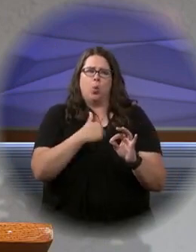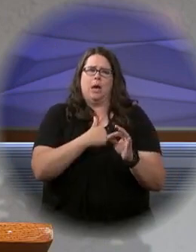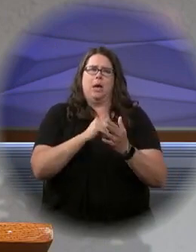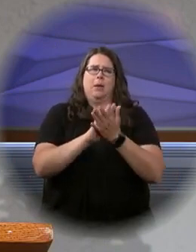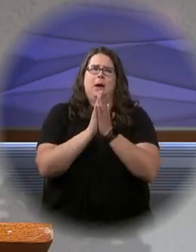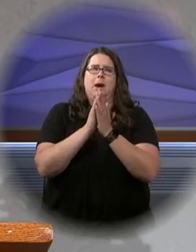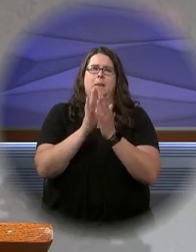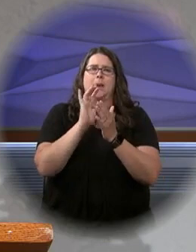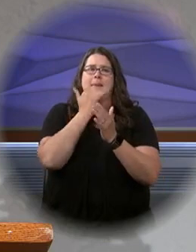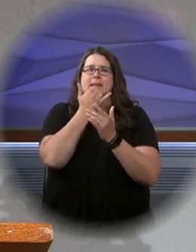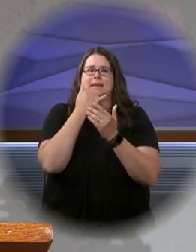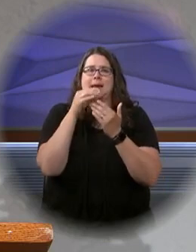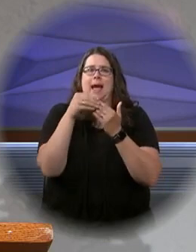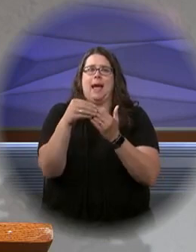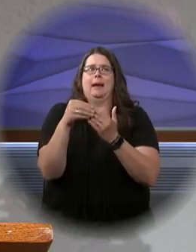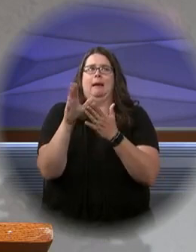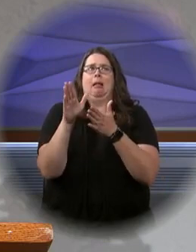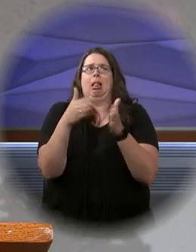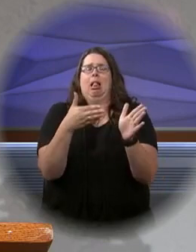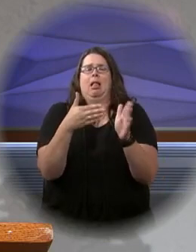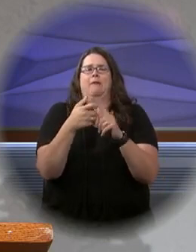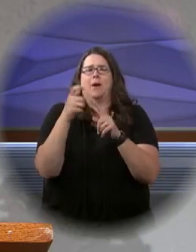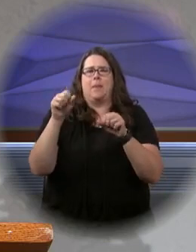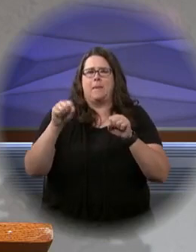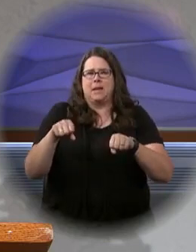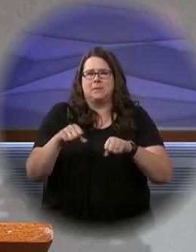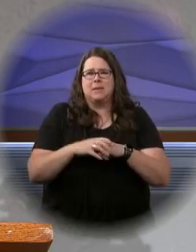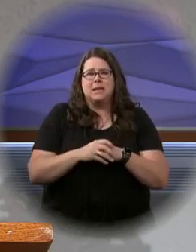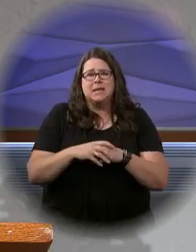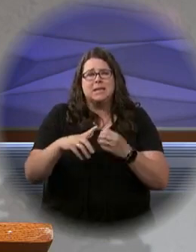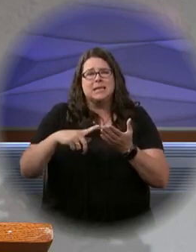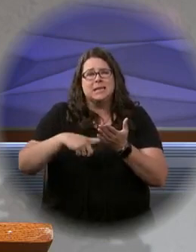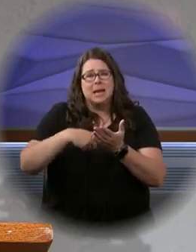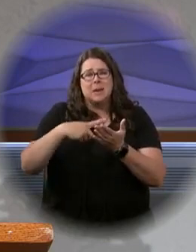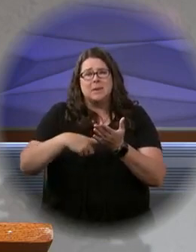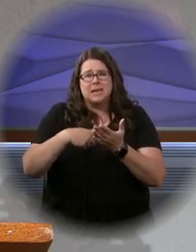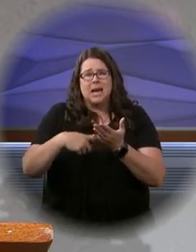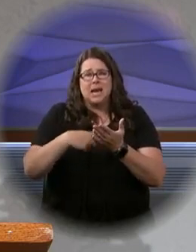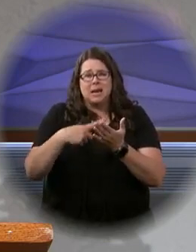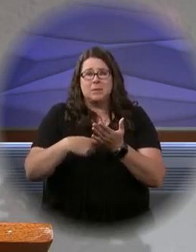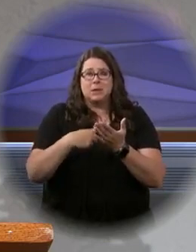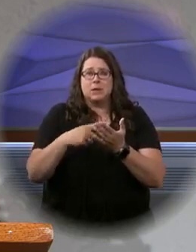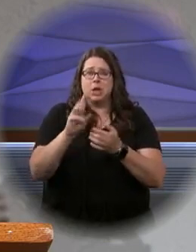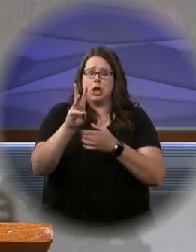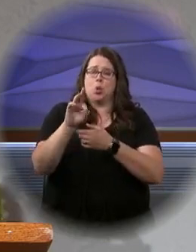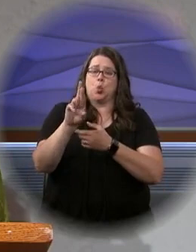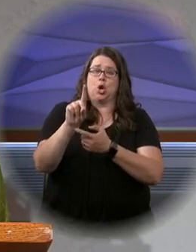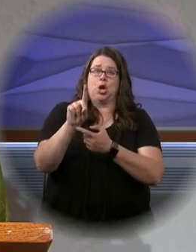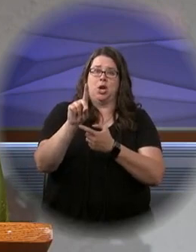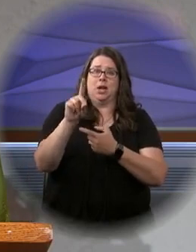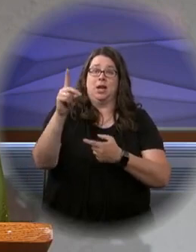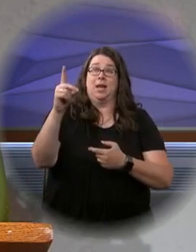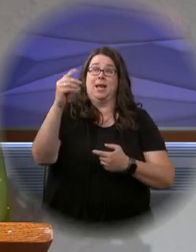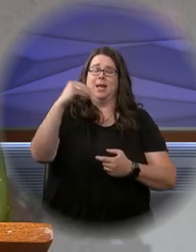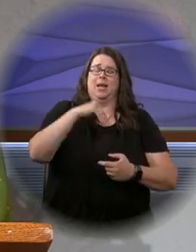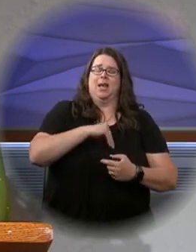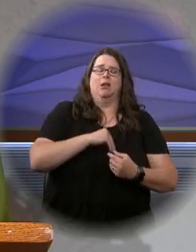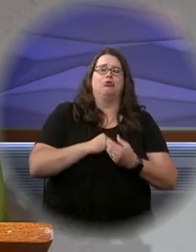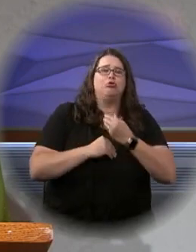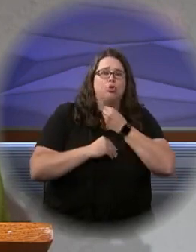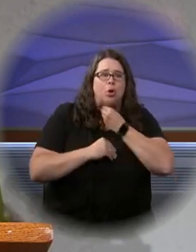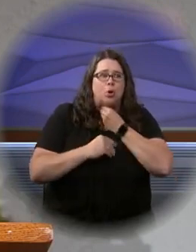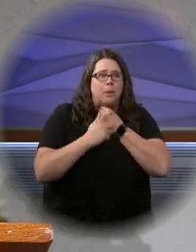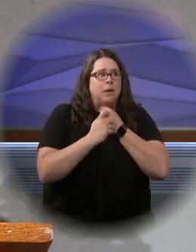get misguided, move away from those possibilities. Sometimes it is that word that is choked in our lives because